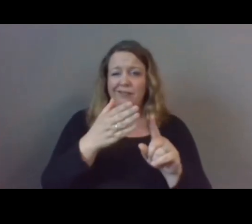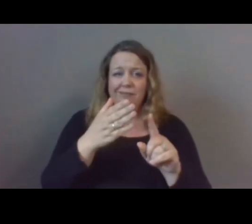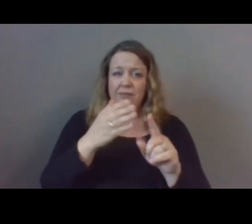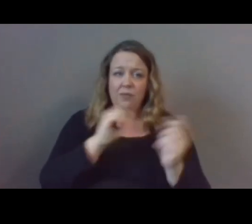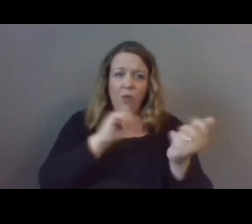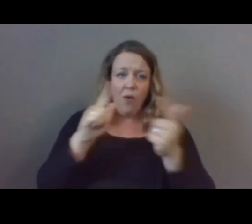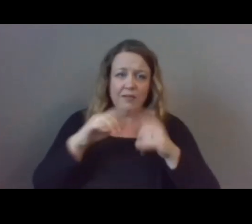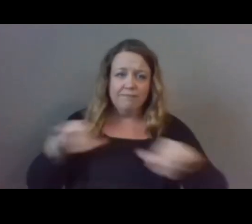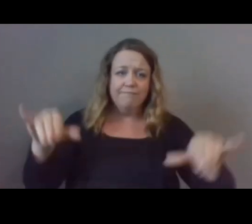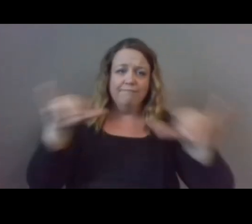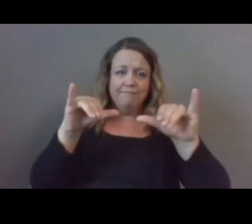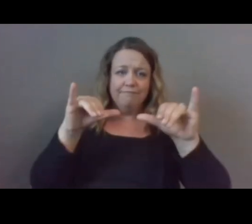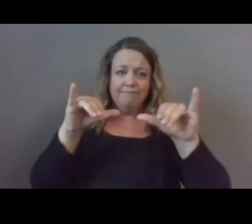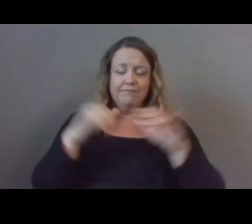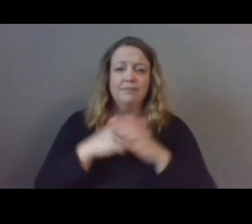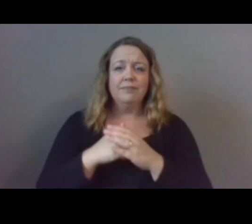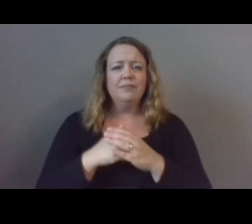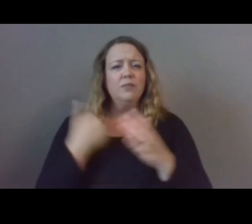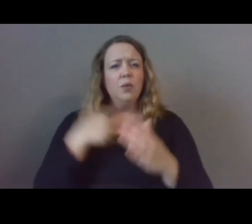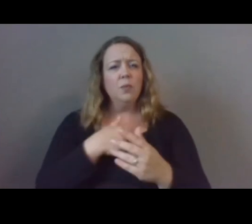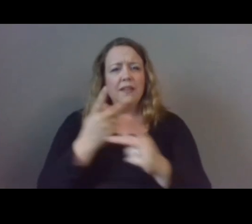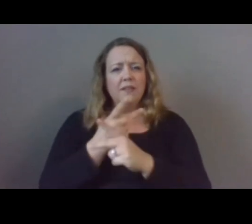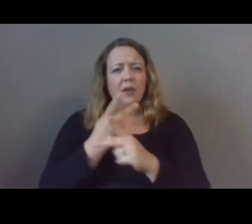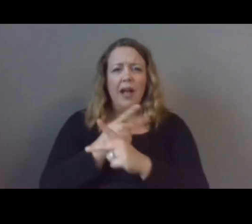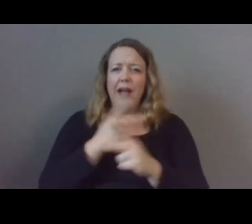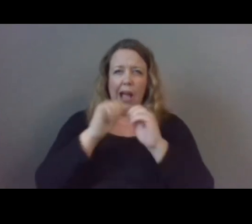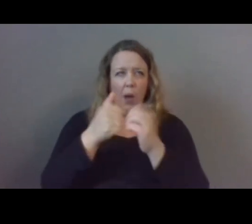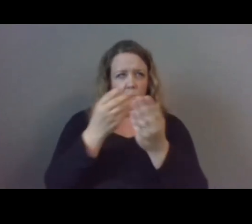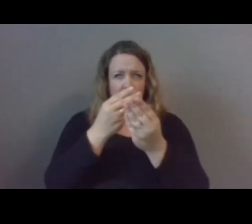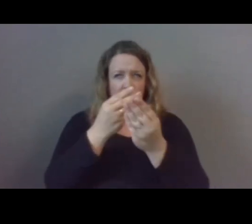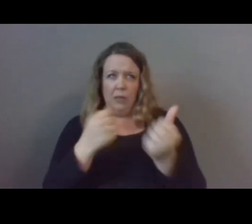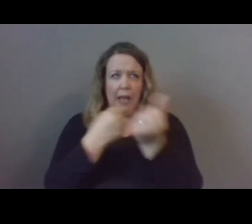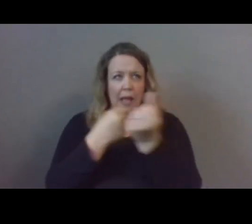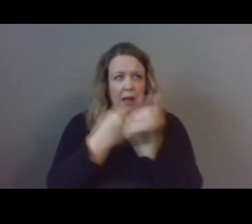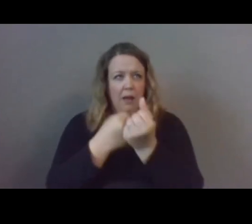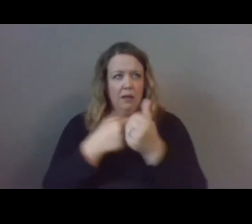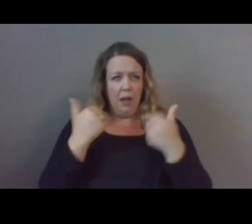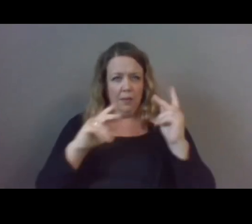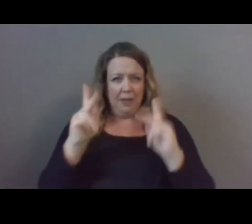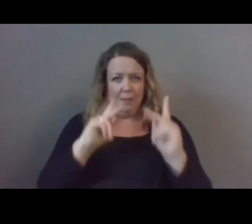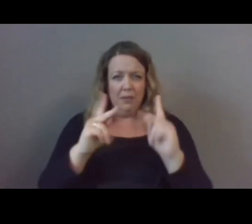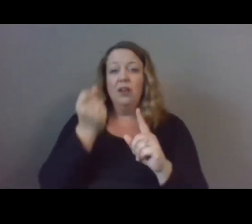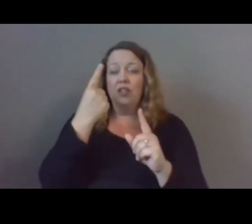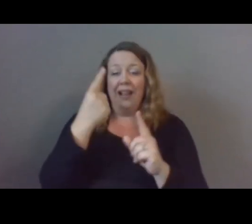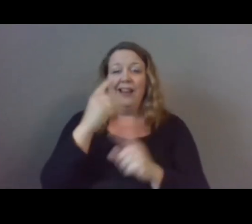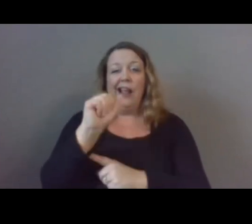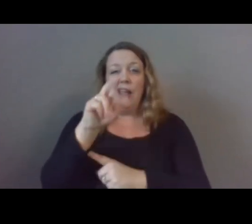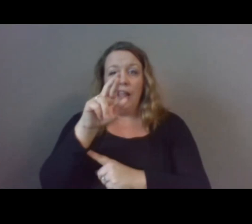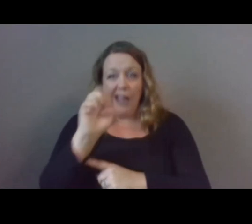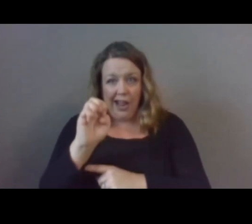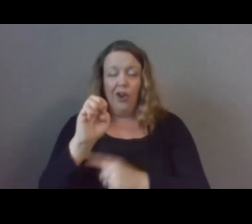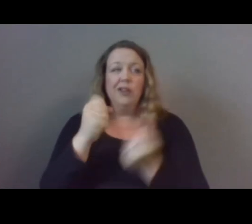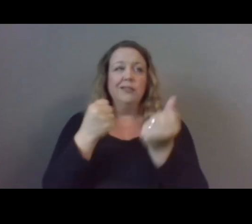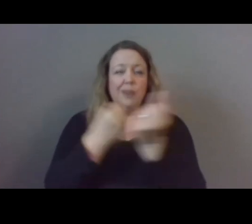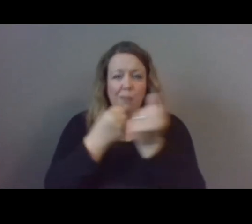So as we look at solutions to help support young people, we can't underestimate the impact of caring and supportive mentors